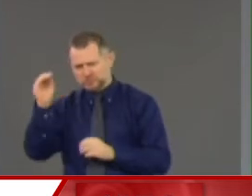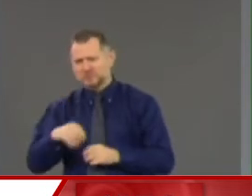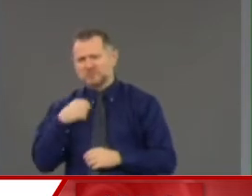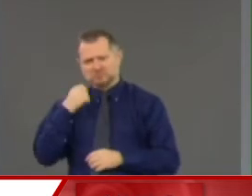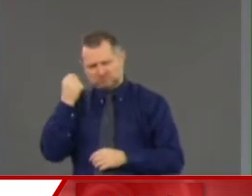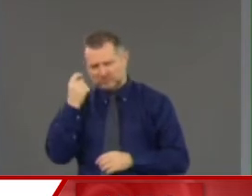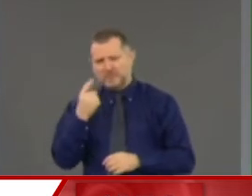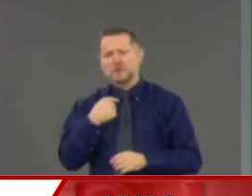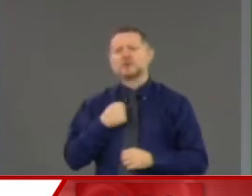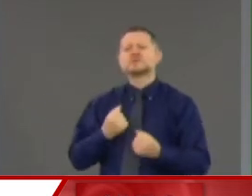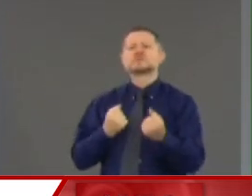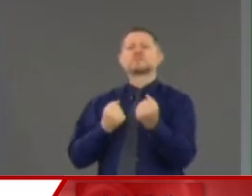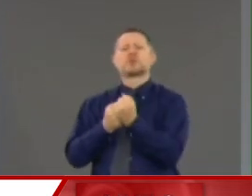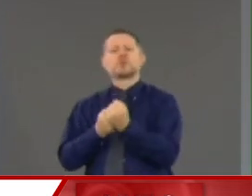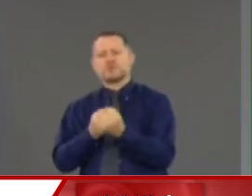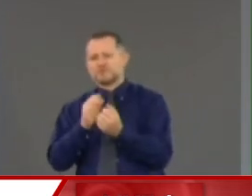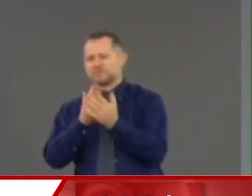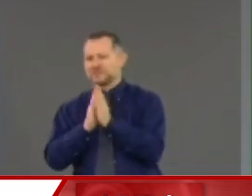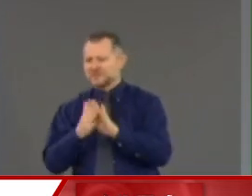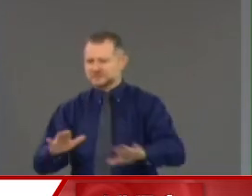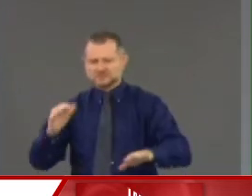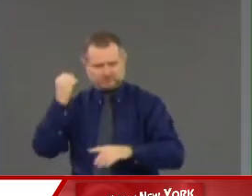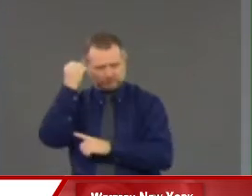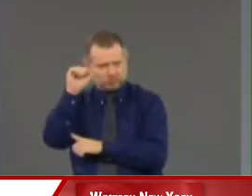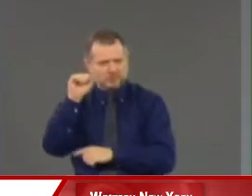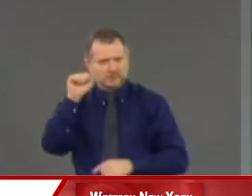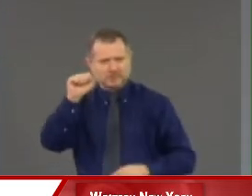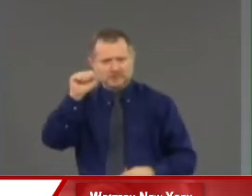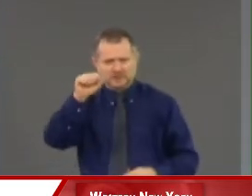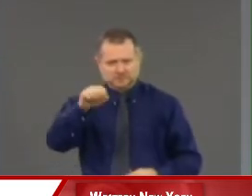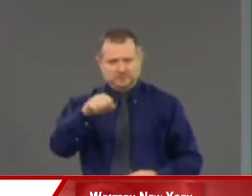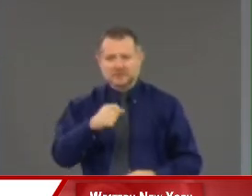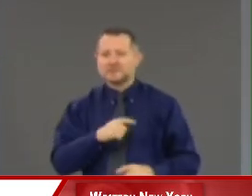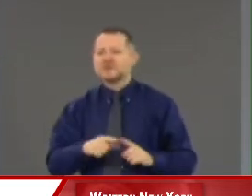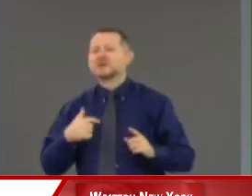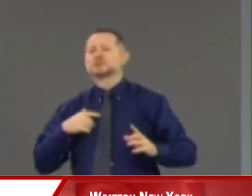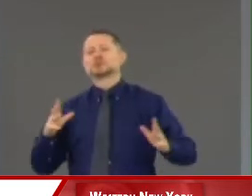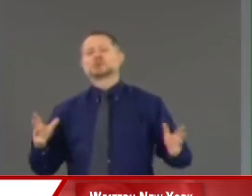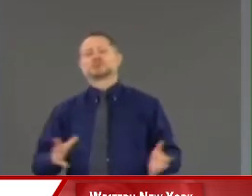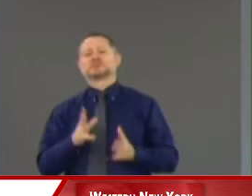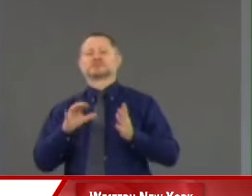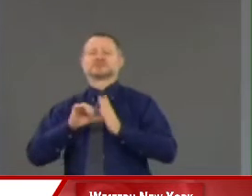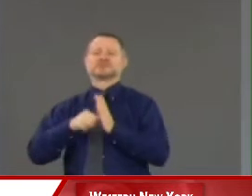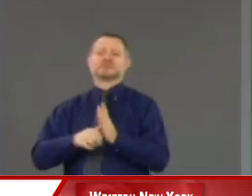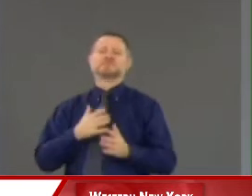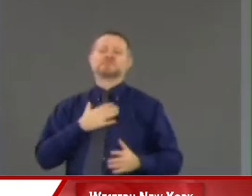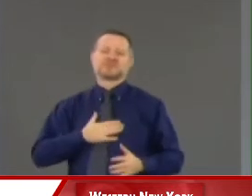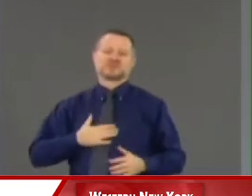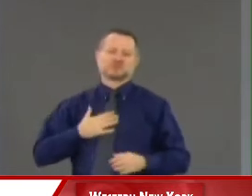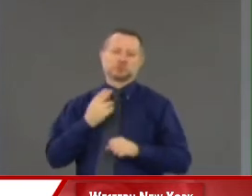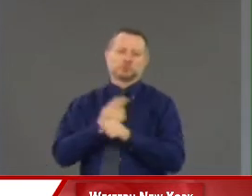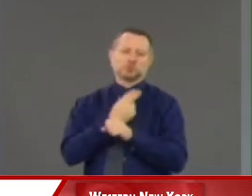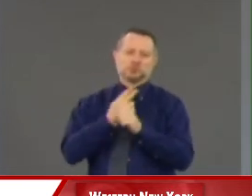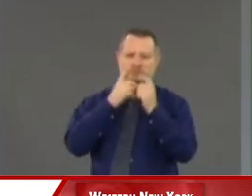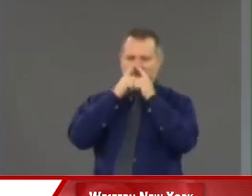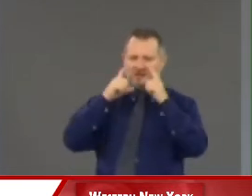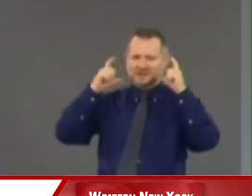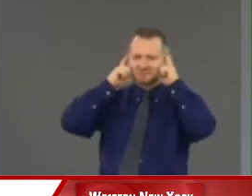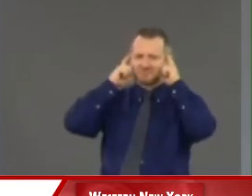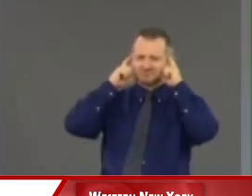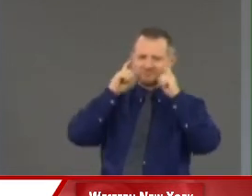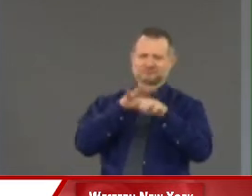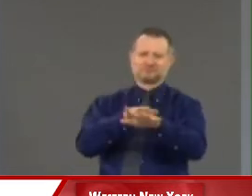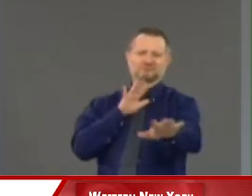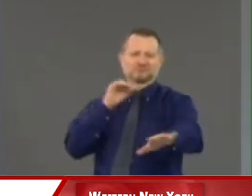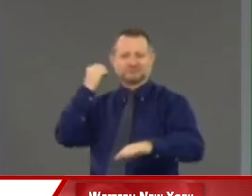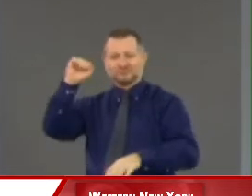protests, the bottom line is we do want to push the public health message that people should wear masks, as the people were wearing masks, that they should try to social